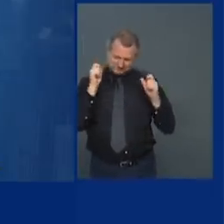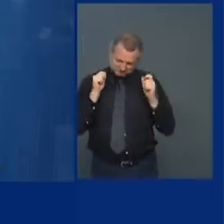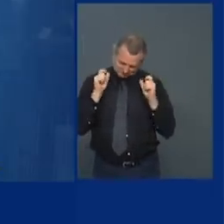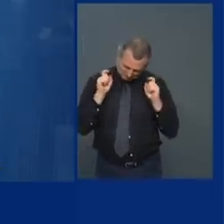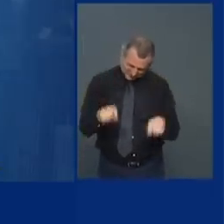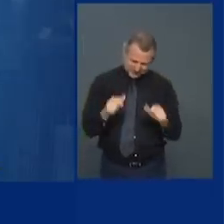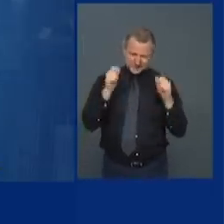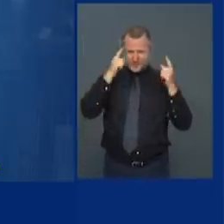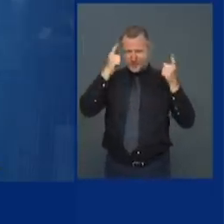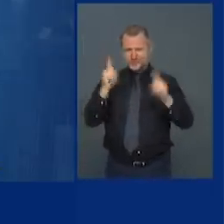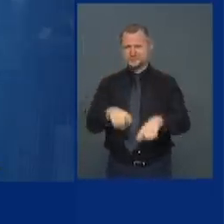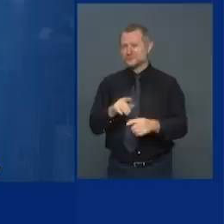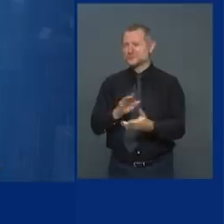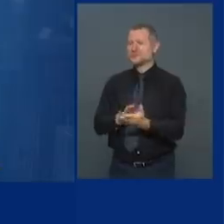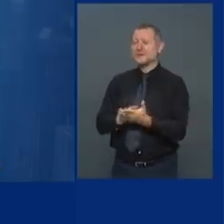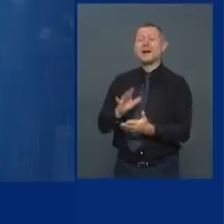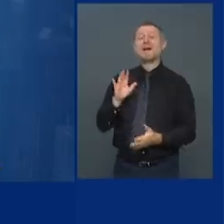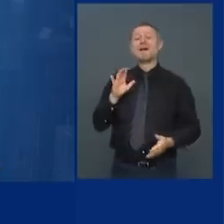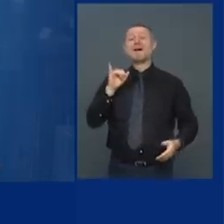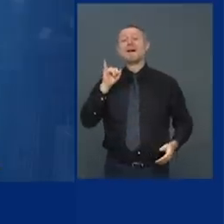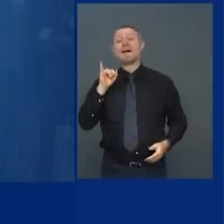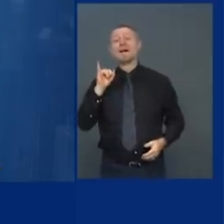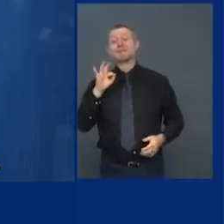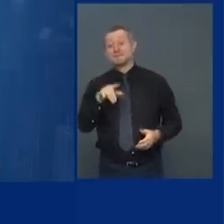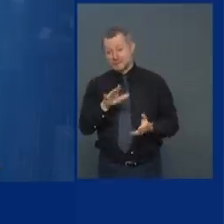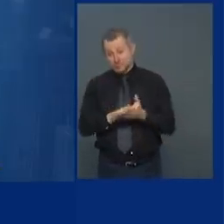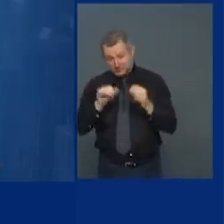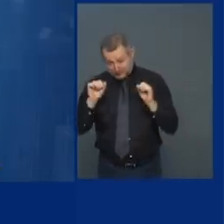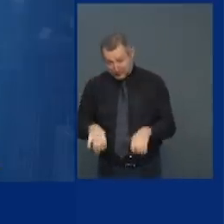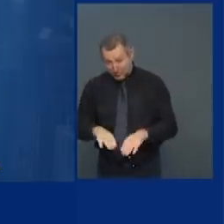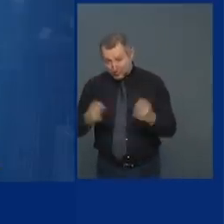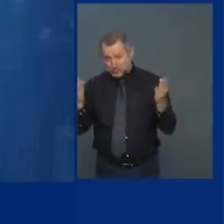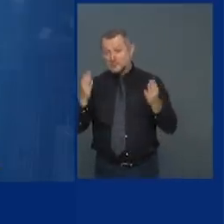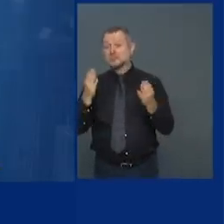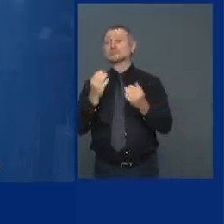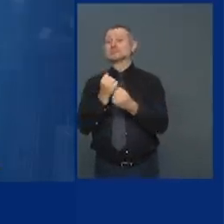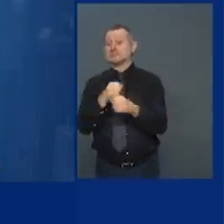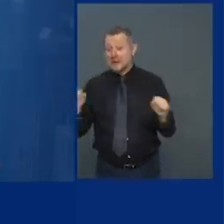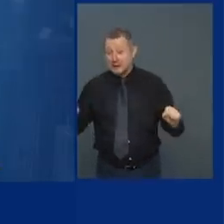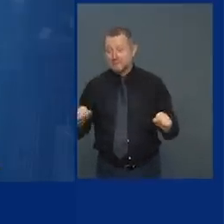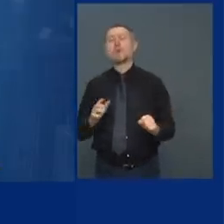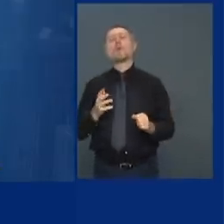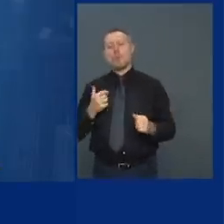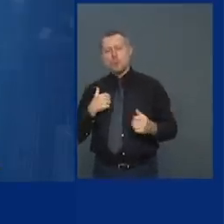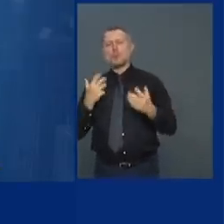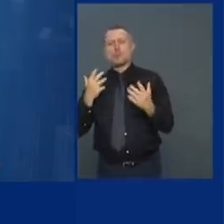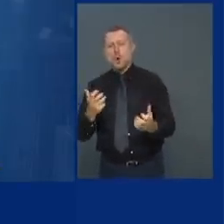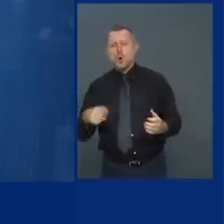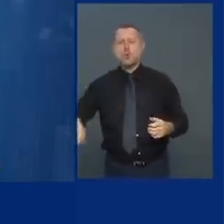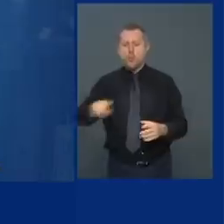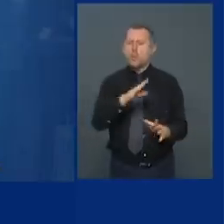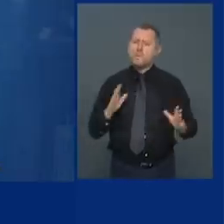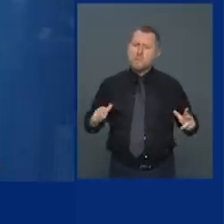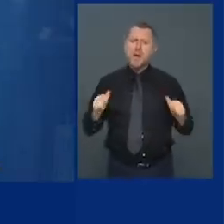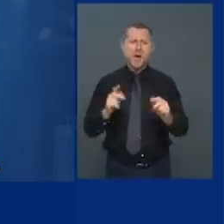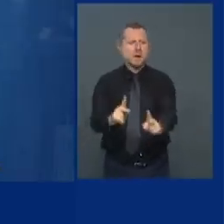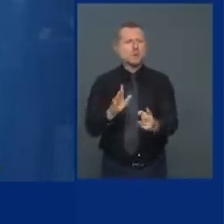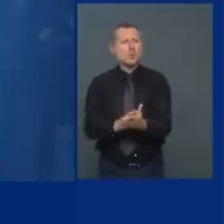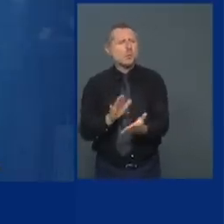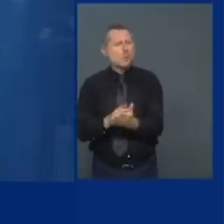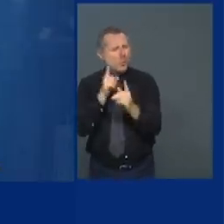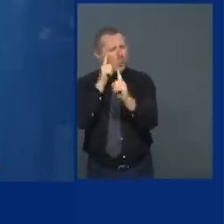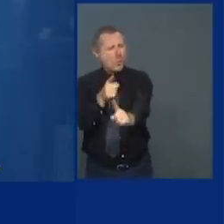safely we want children back in school that's the best by every expert